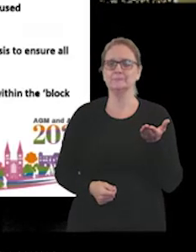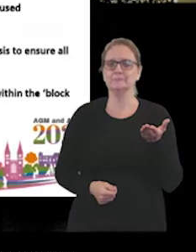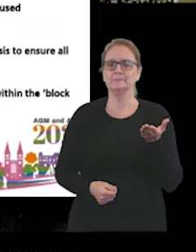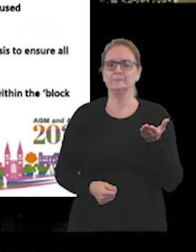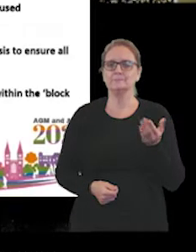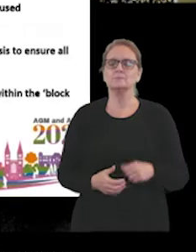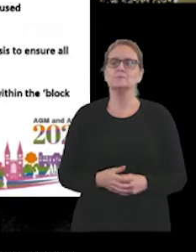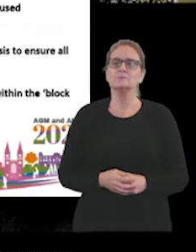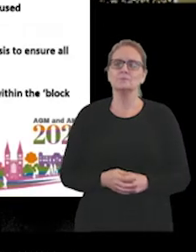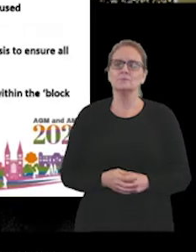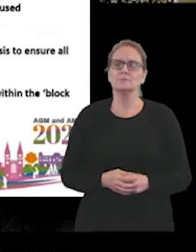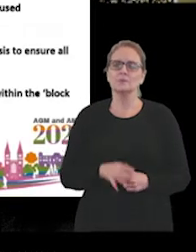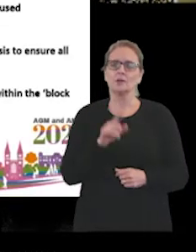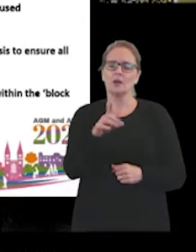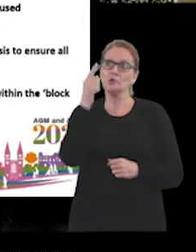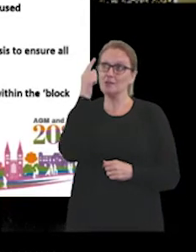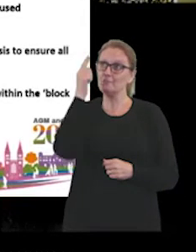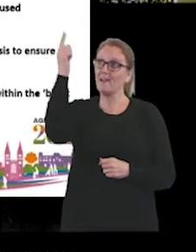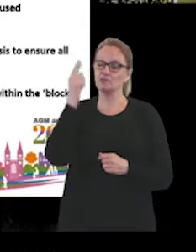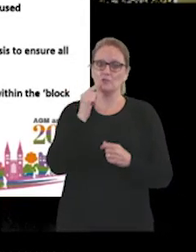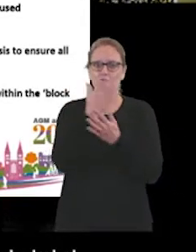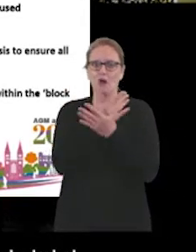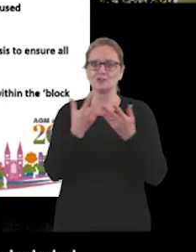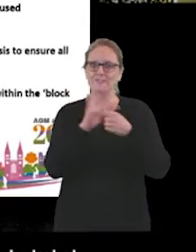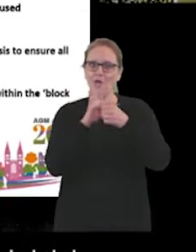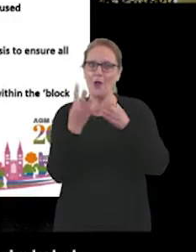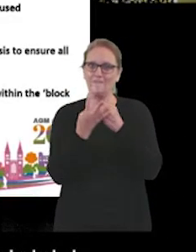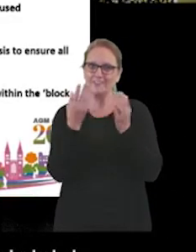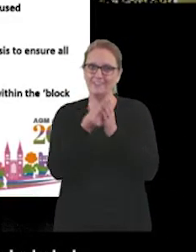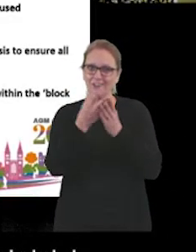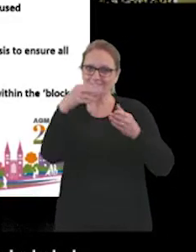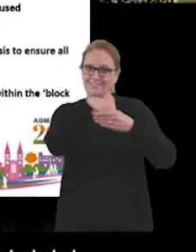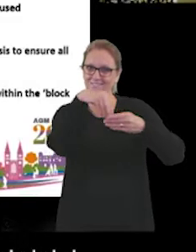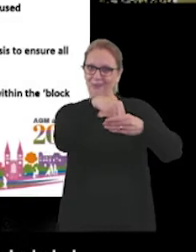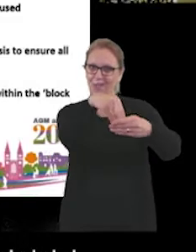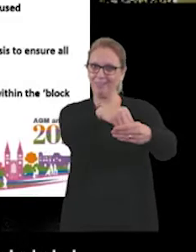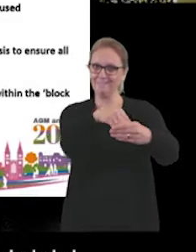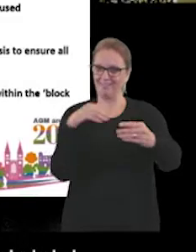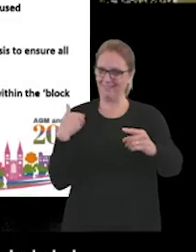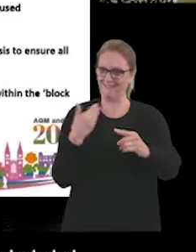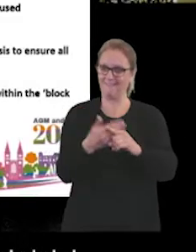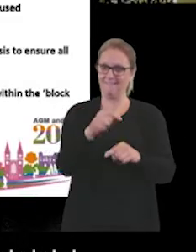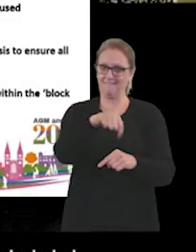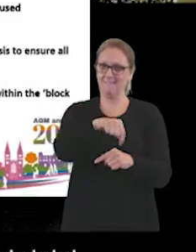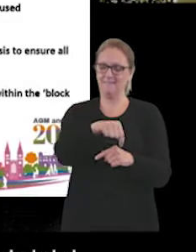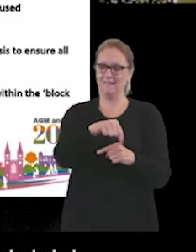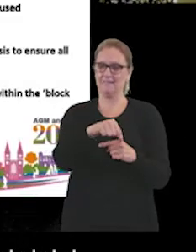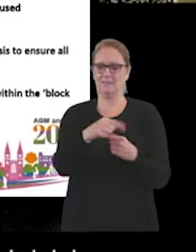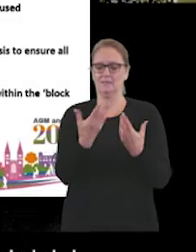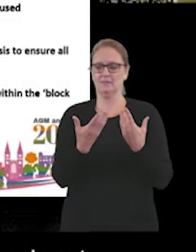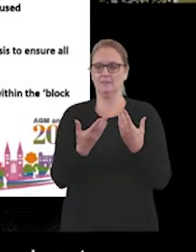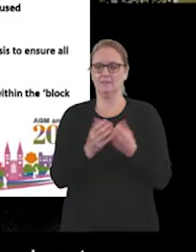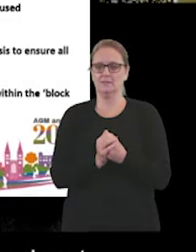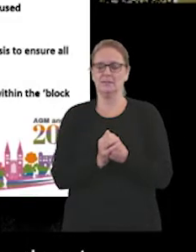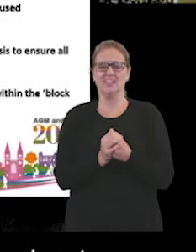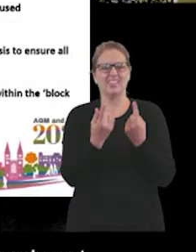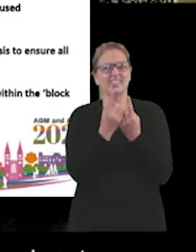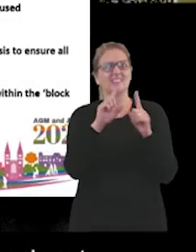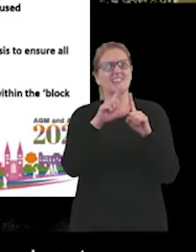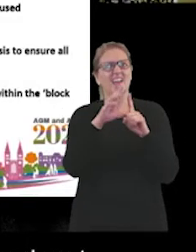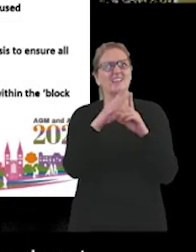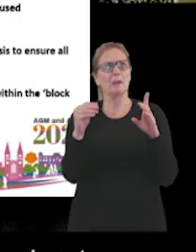can imagine, there were a significant number of Covid costs in this financial year and are included in that financial position. Things like